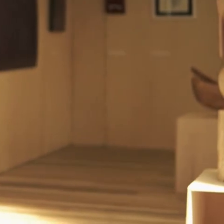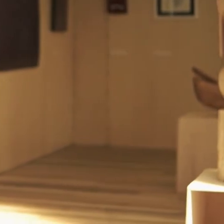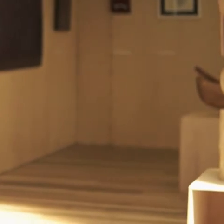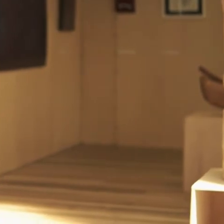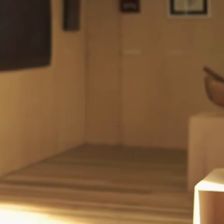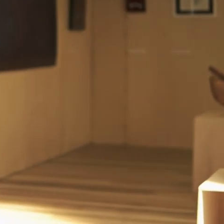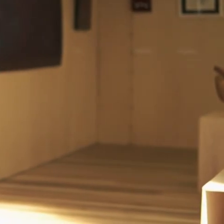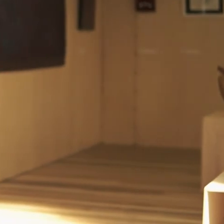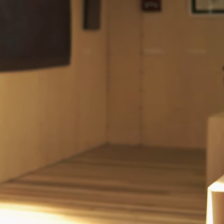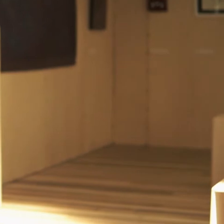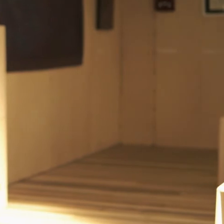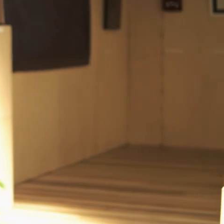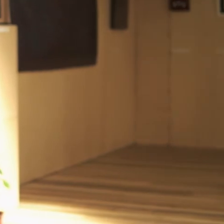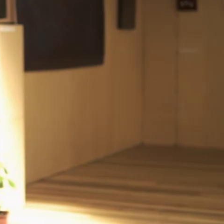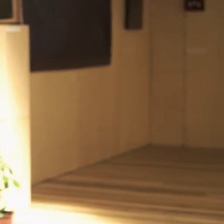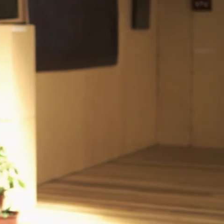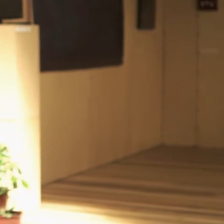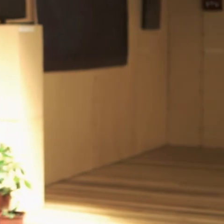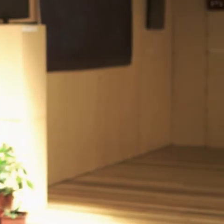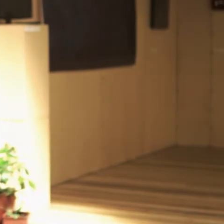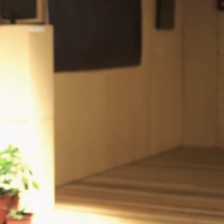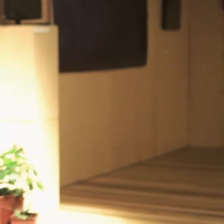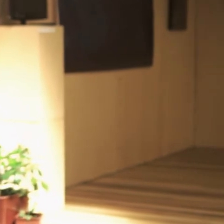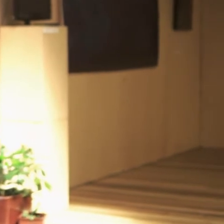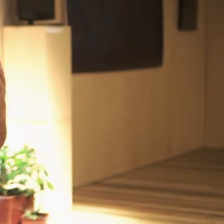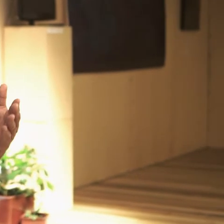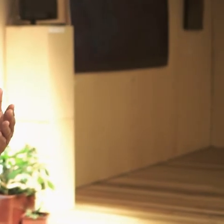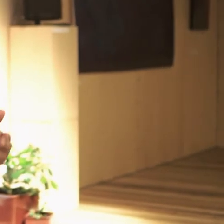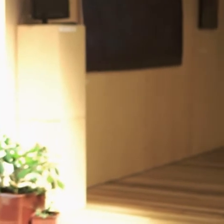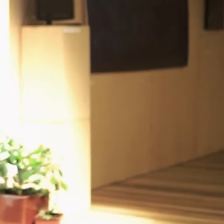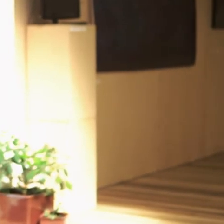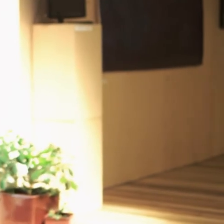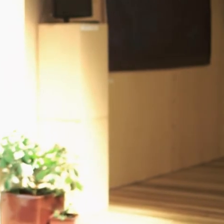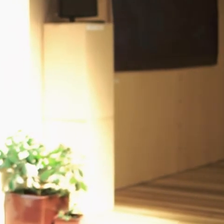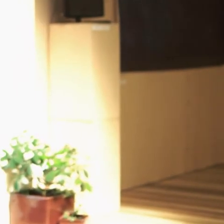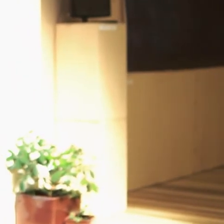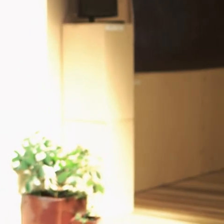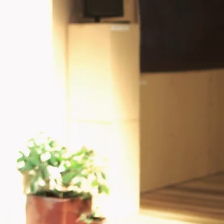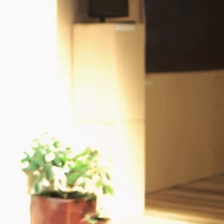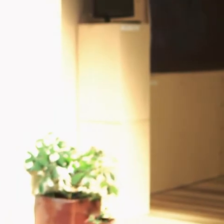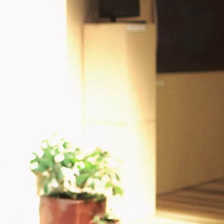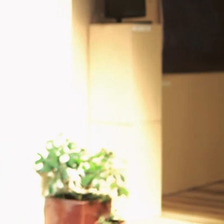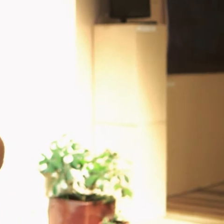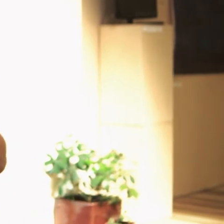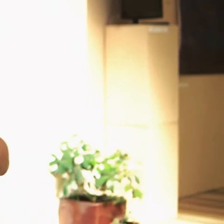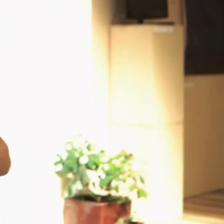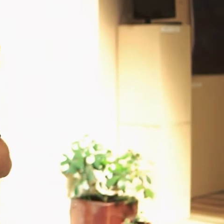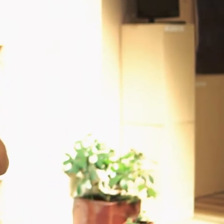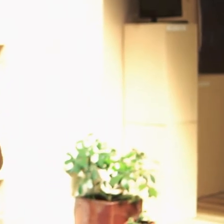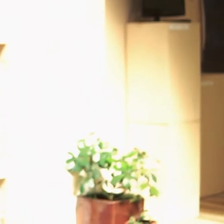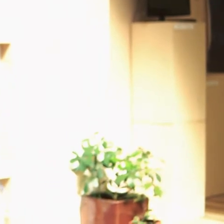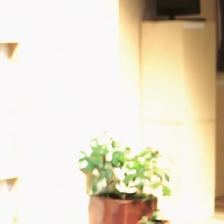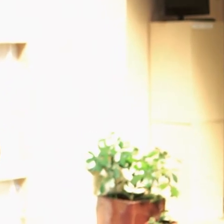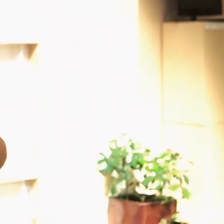We pray for all of us and acknowledge you. We